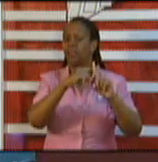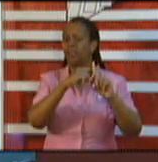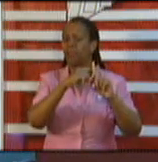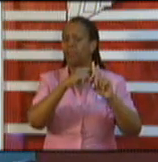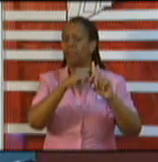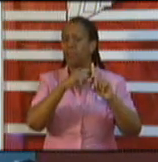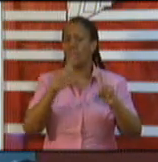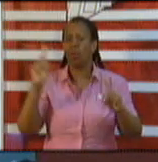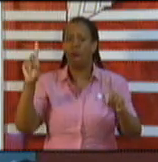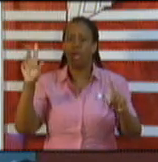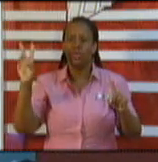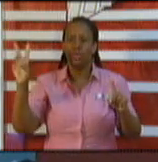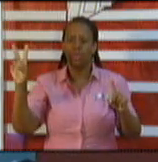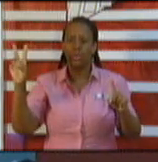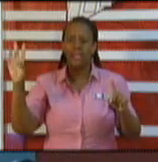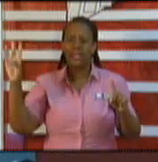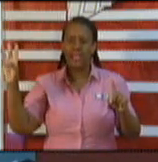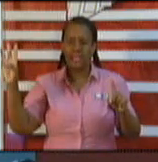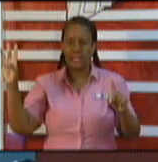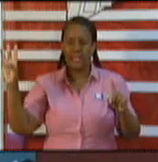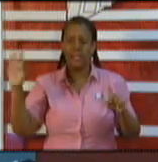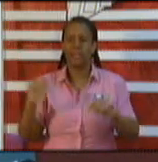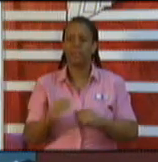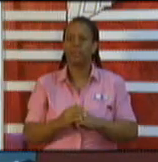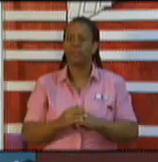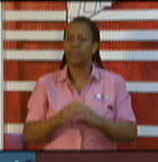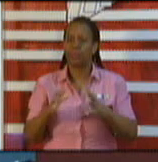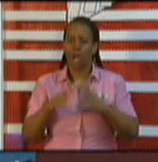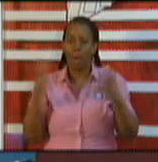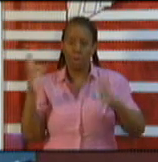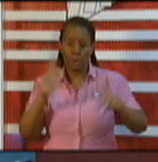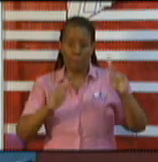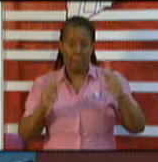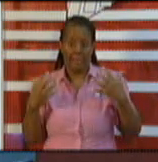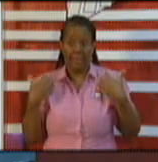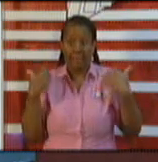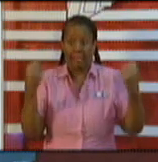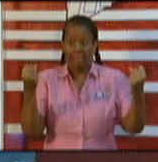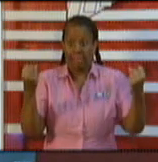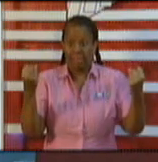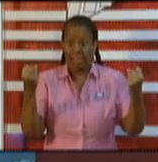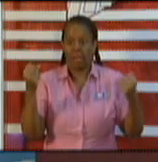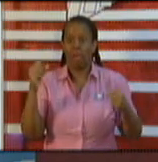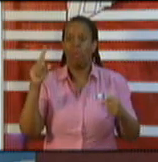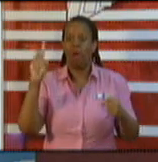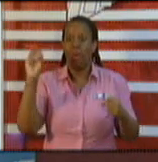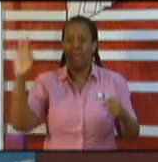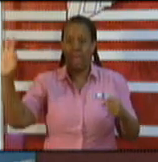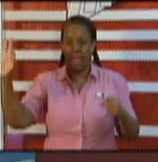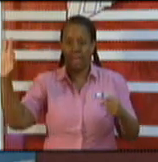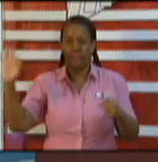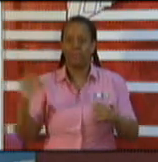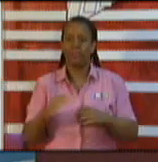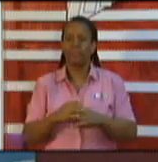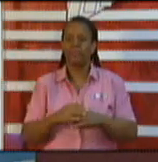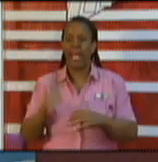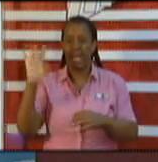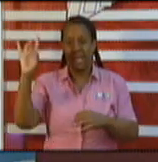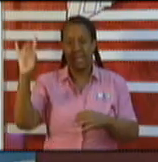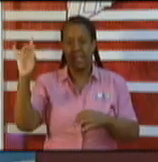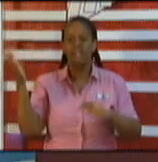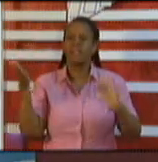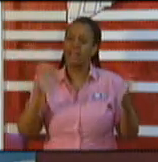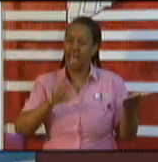126. Total number of discharges stay at 109. Total number of deaths at 8. Within the hospital